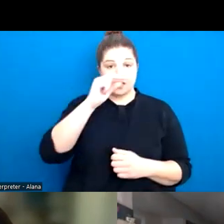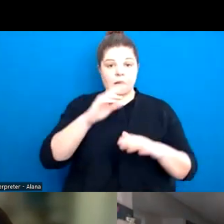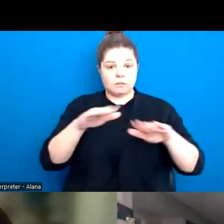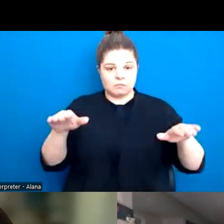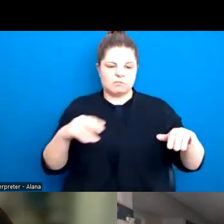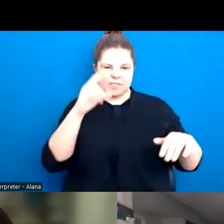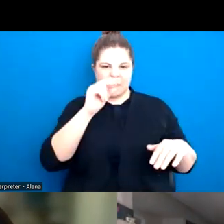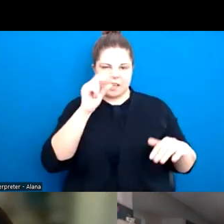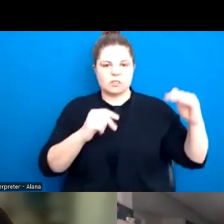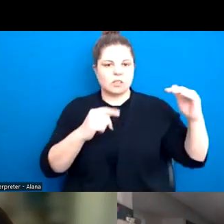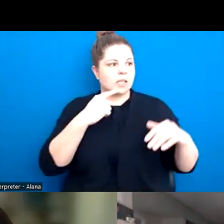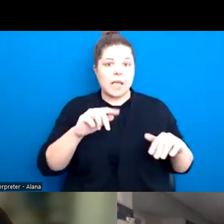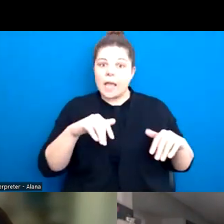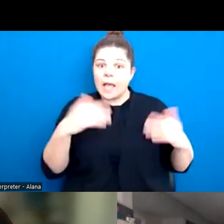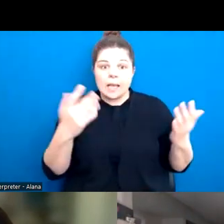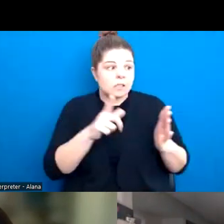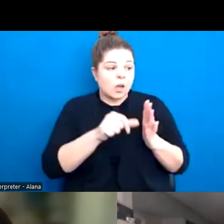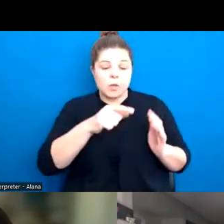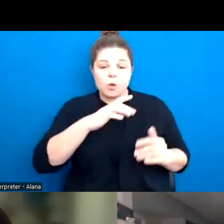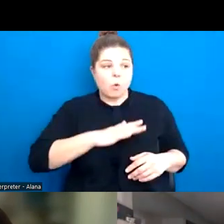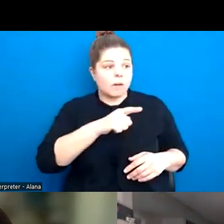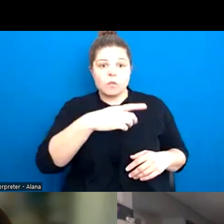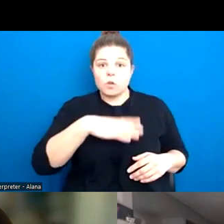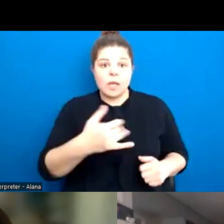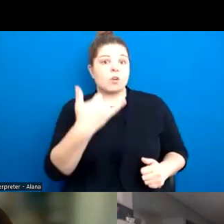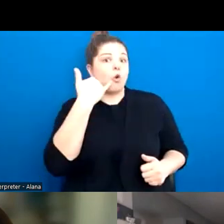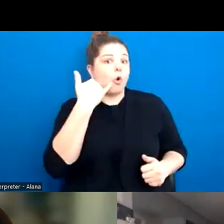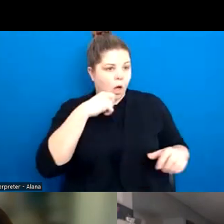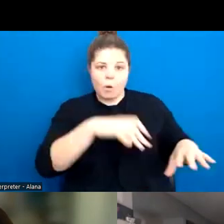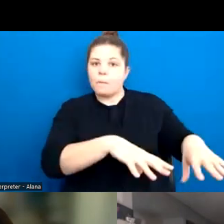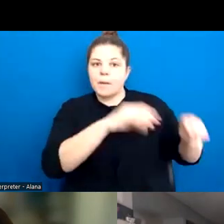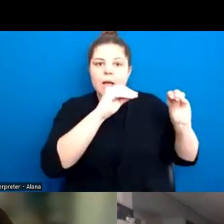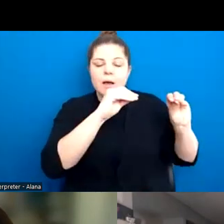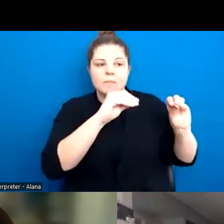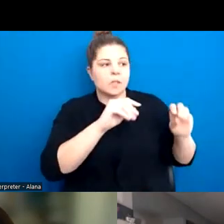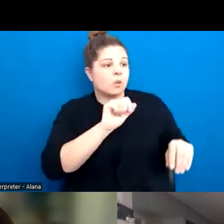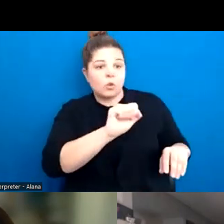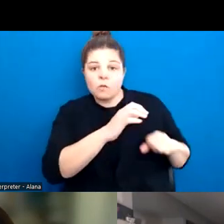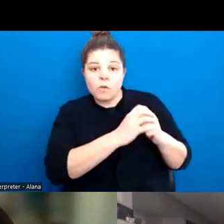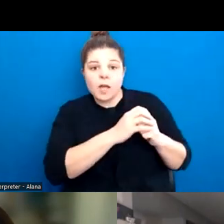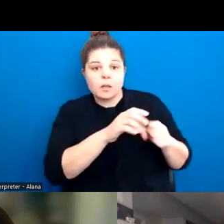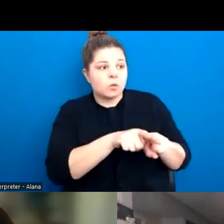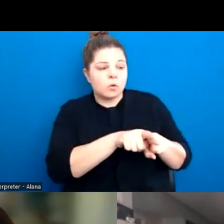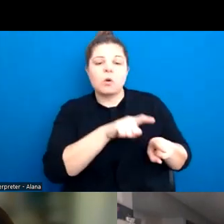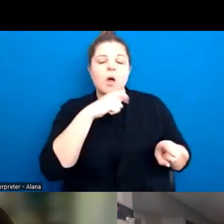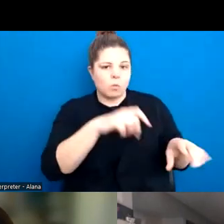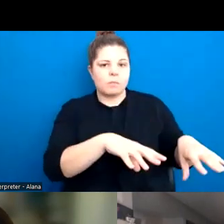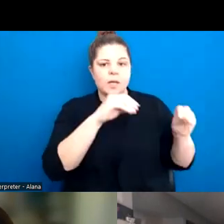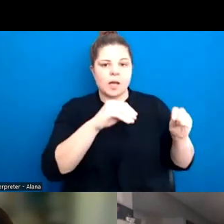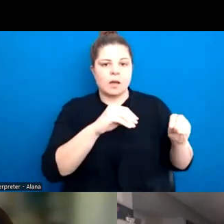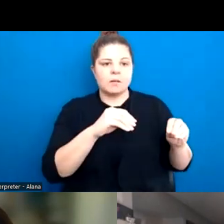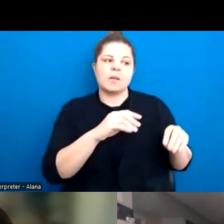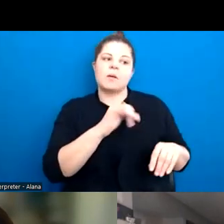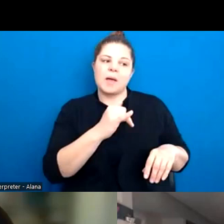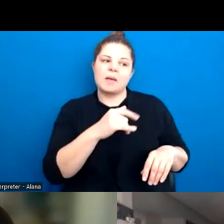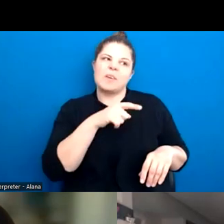anytime you want, I will pick you up. I will also pick you up, um, and your friends. And I don't care if you are somewhere where you didn't tell me